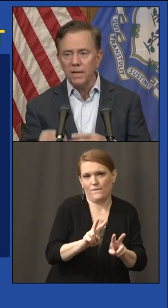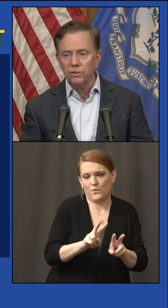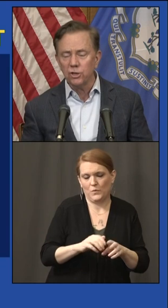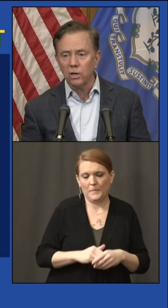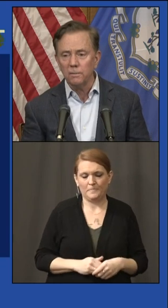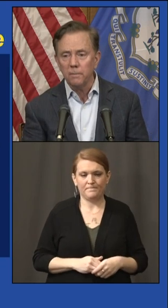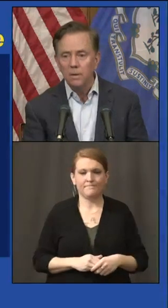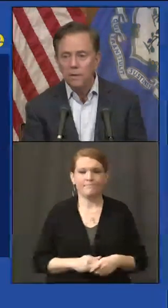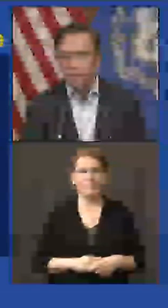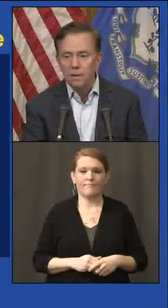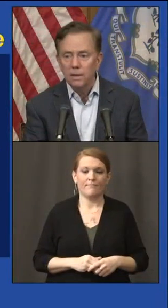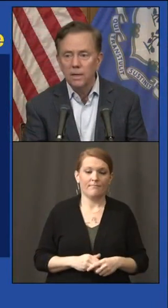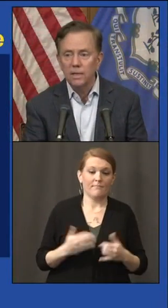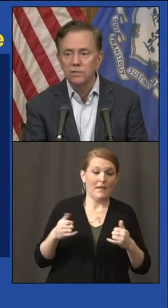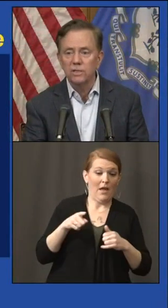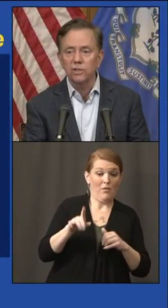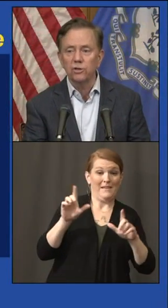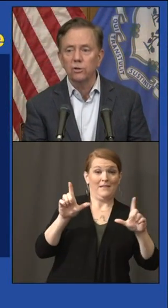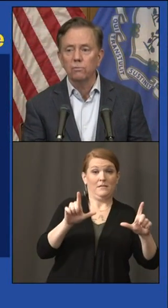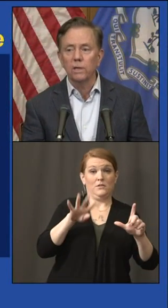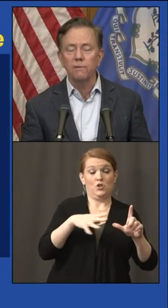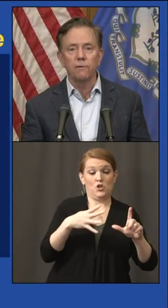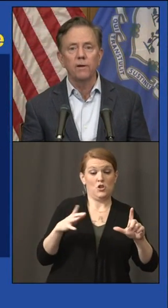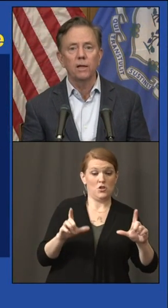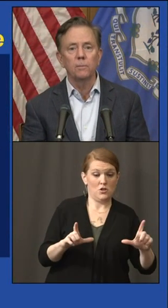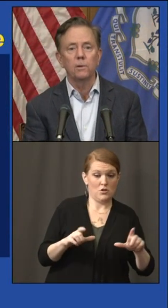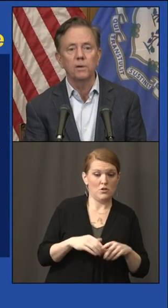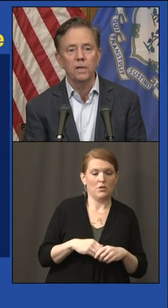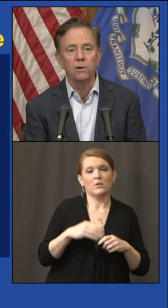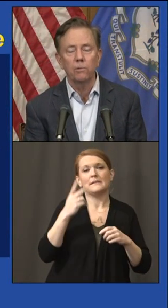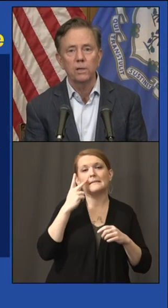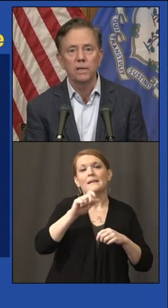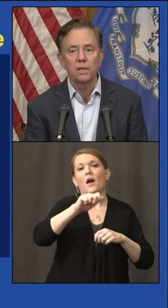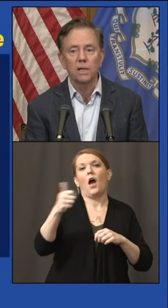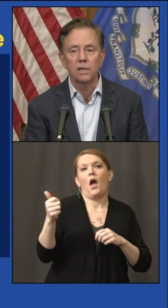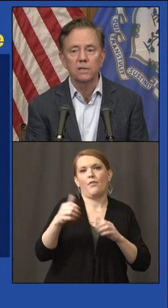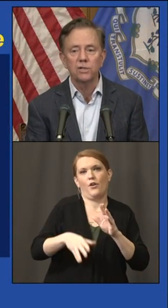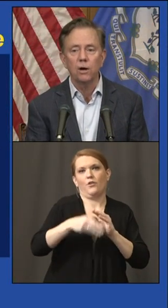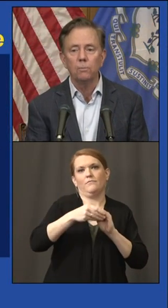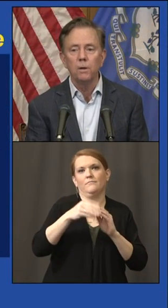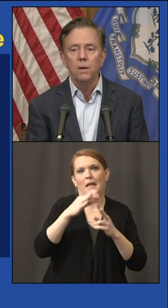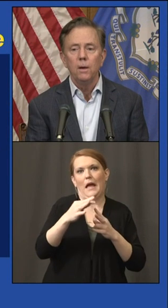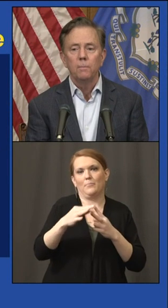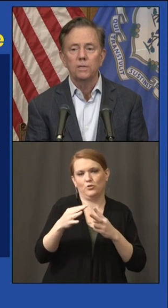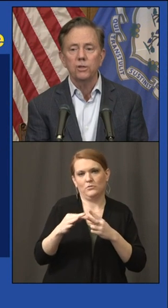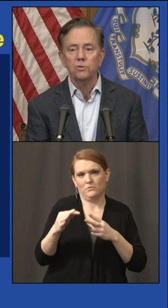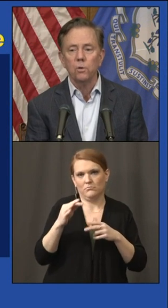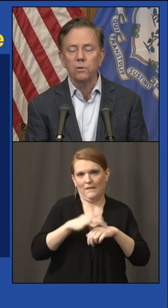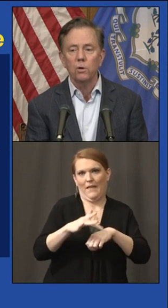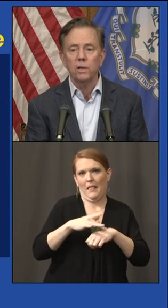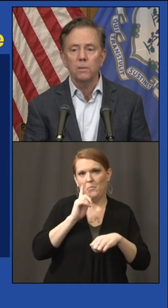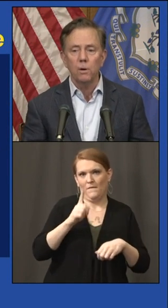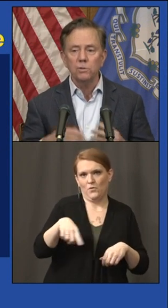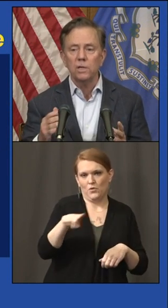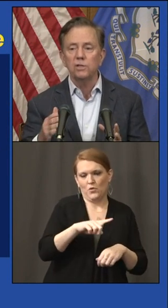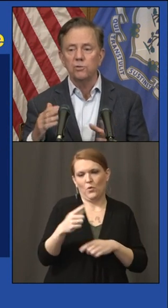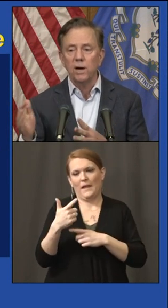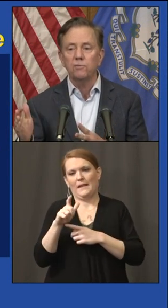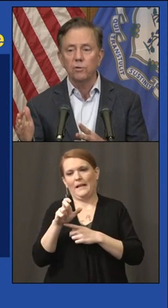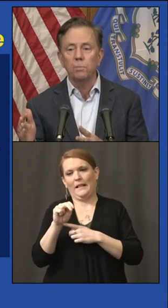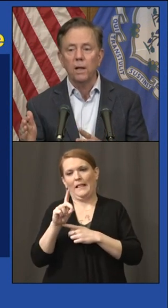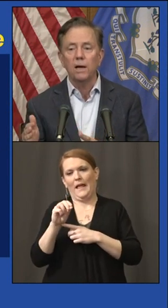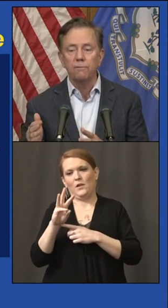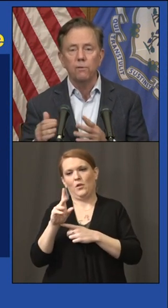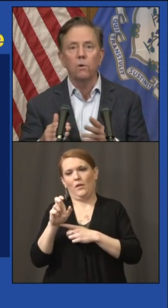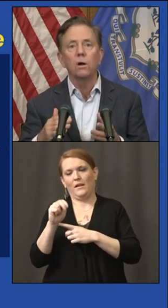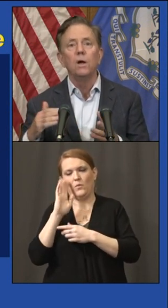The next chart is additional relief available, and here I really need Glenland's help. But it's just worth noting that most of this you